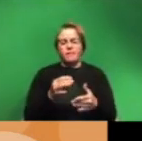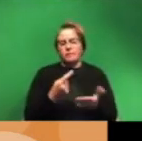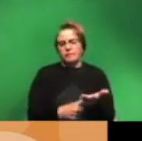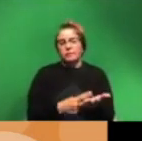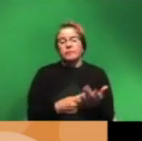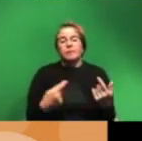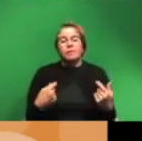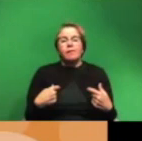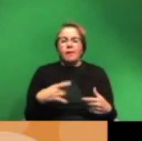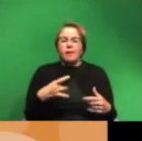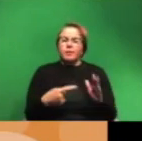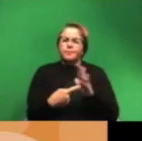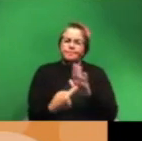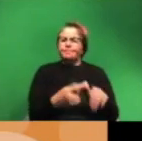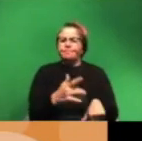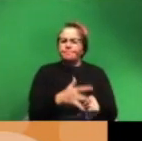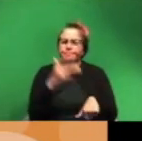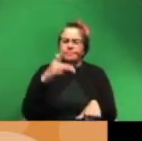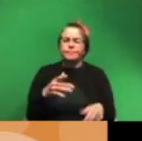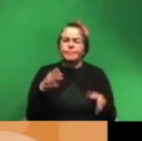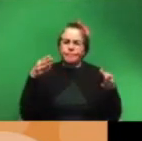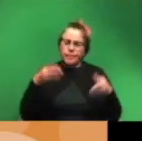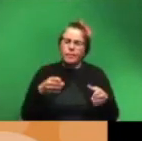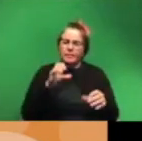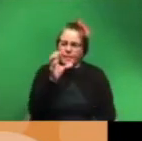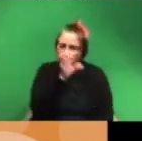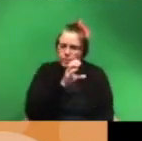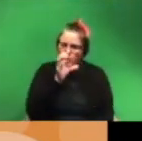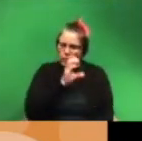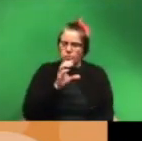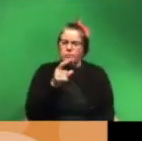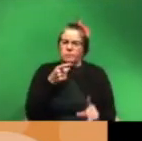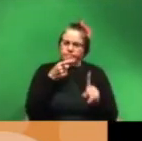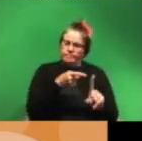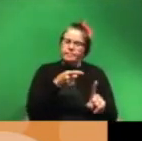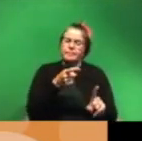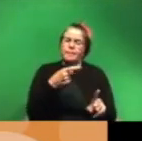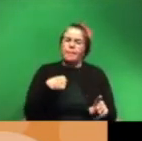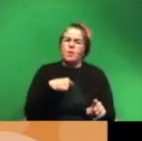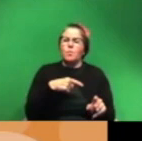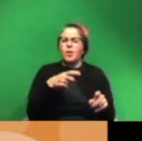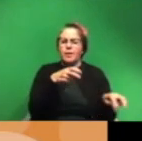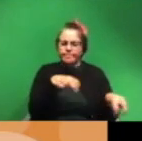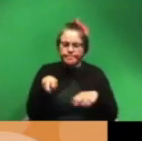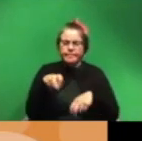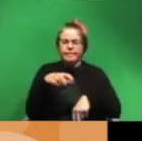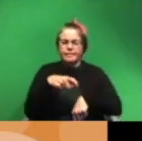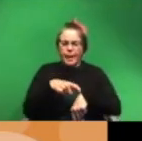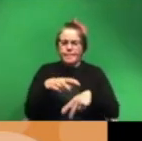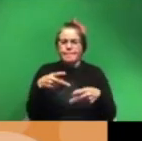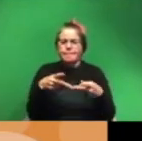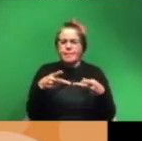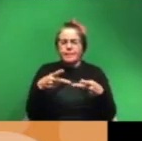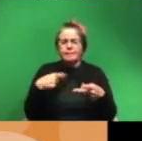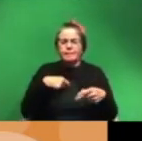really like to highlight and focus on the topic of exploration so i think we're moving into a time a space where people are really adopting